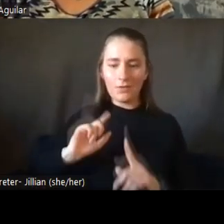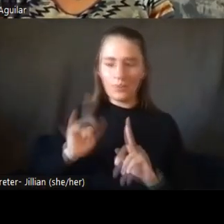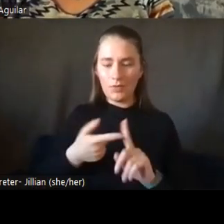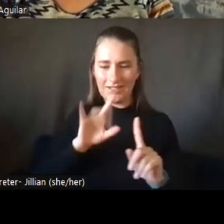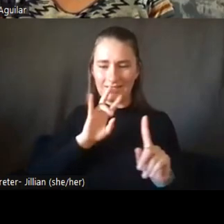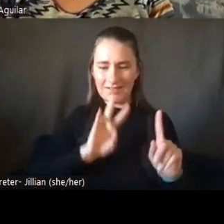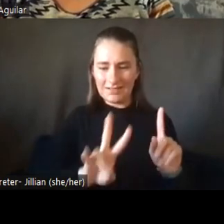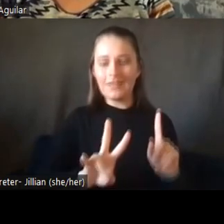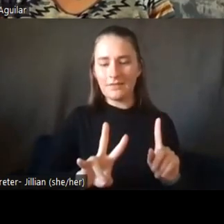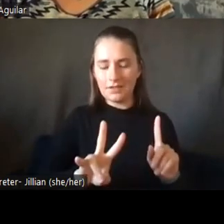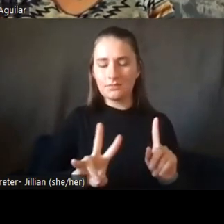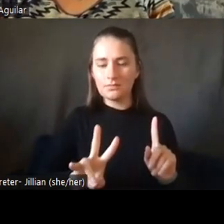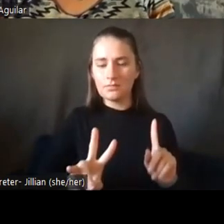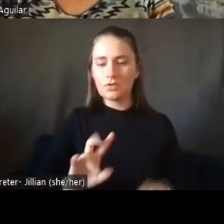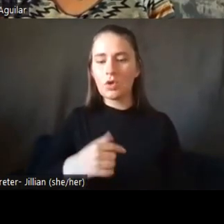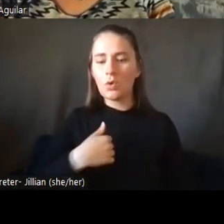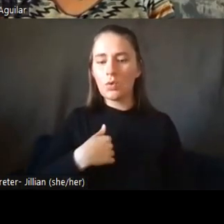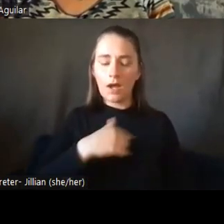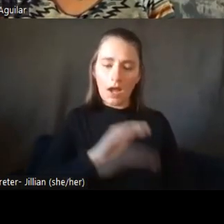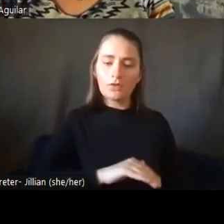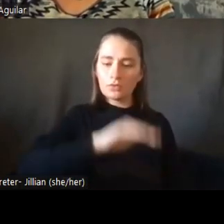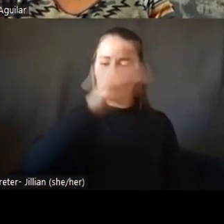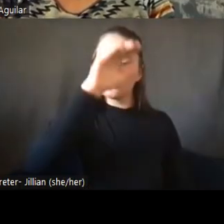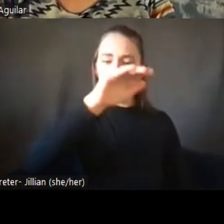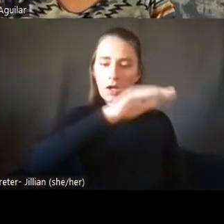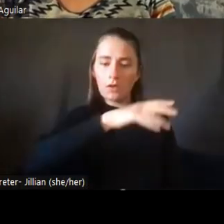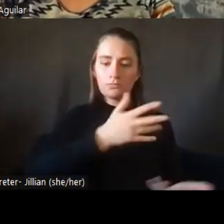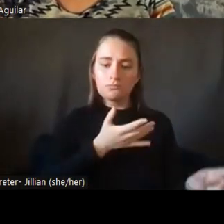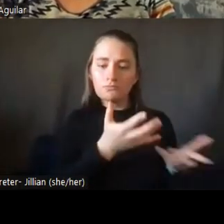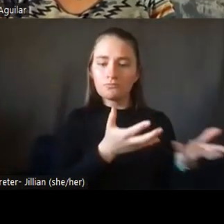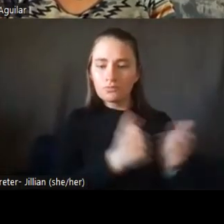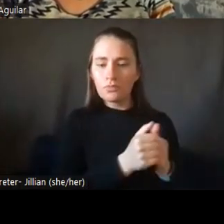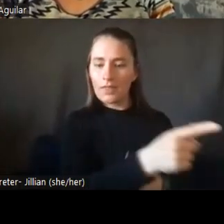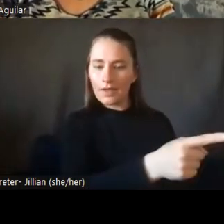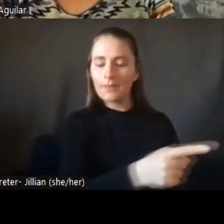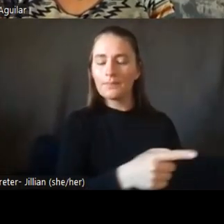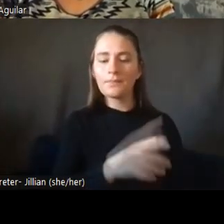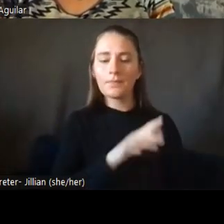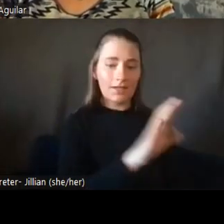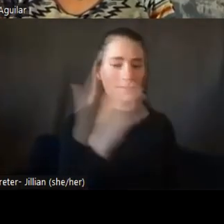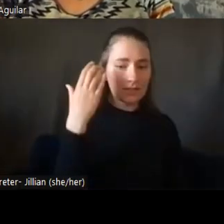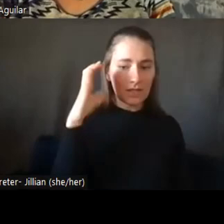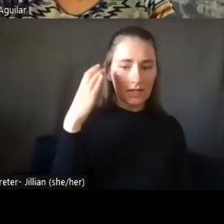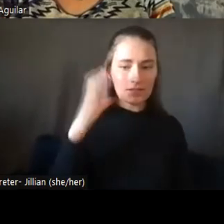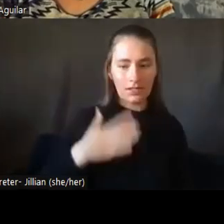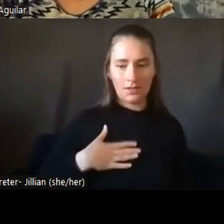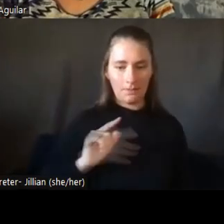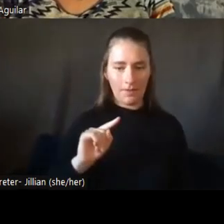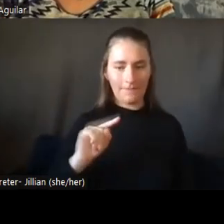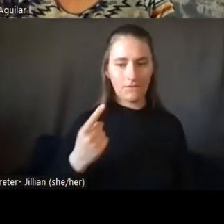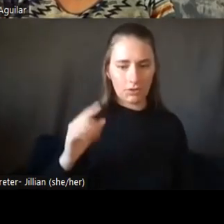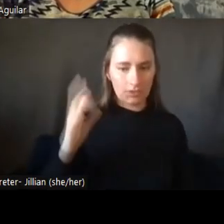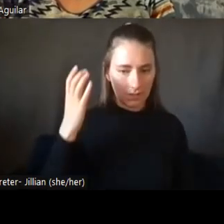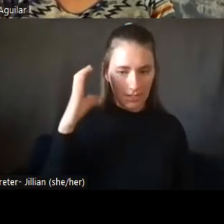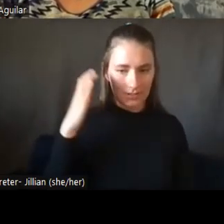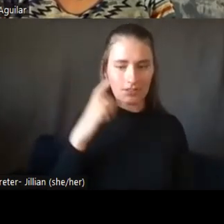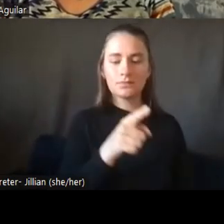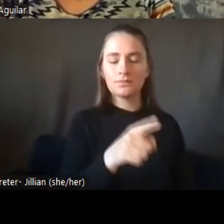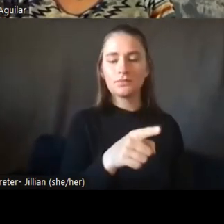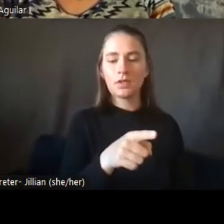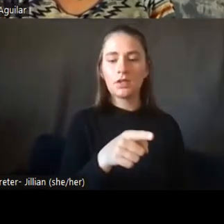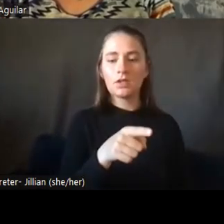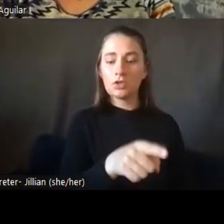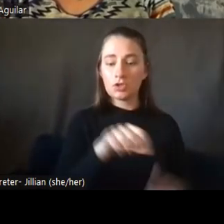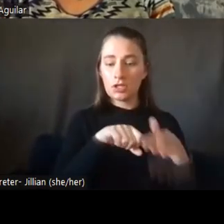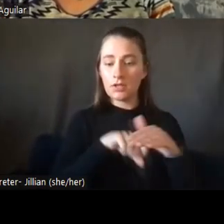I grew up around him and his cousin, who had been my first cousin, she